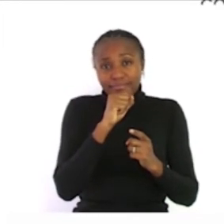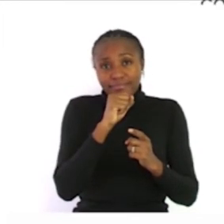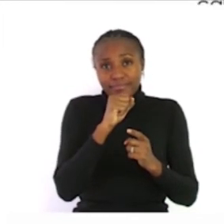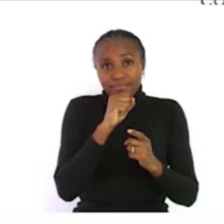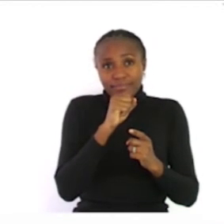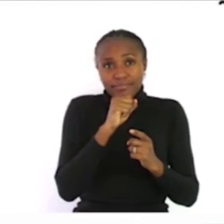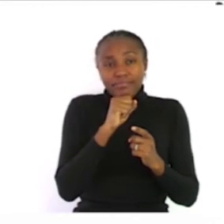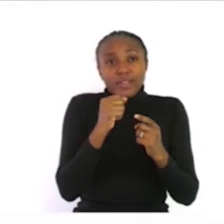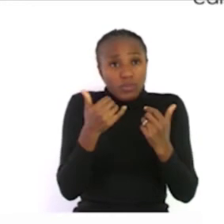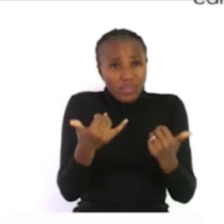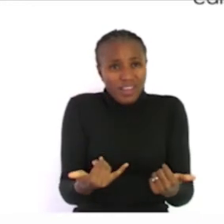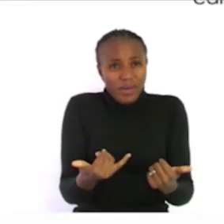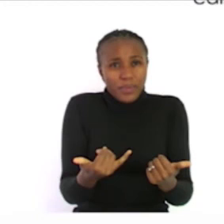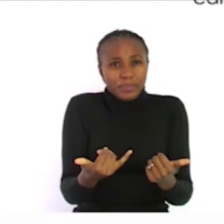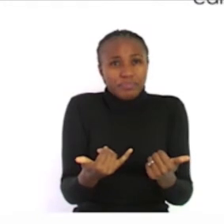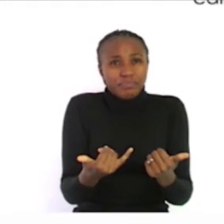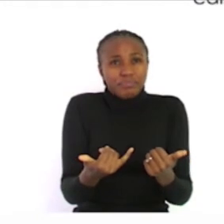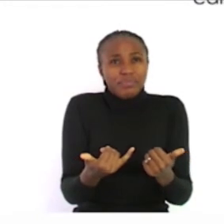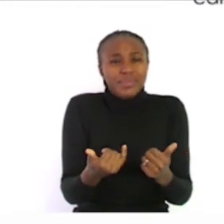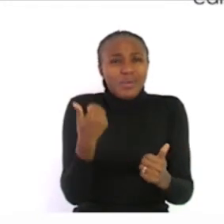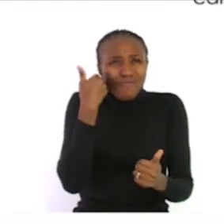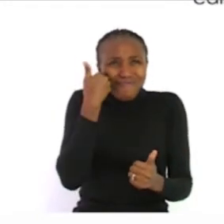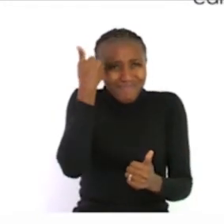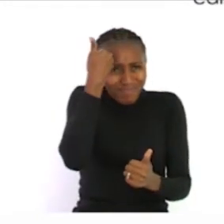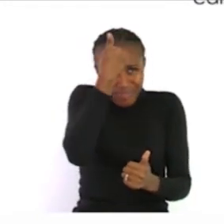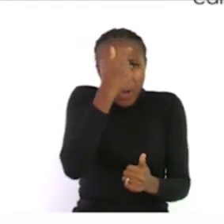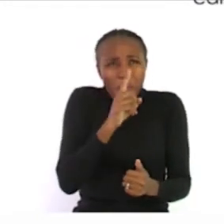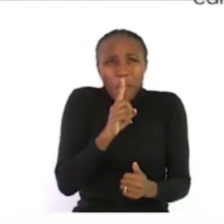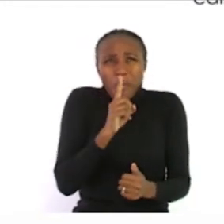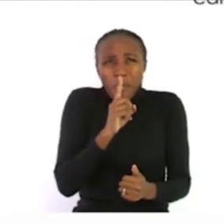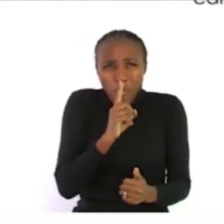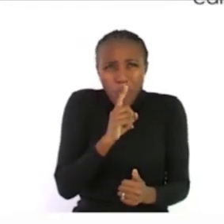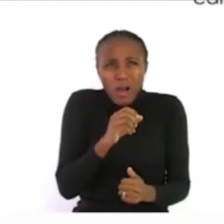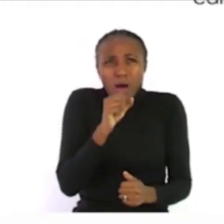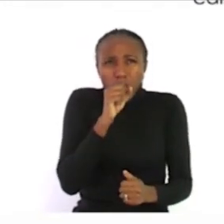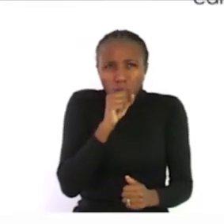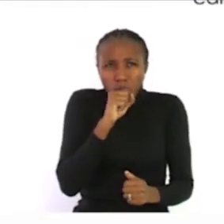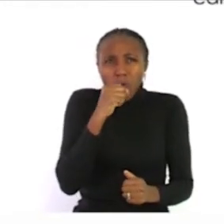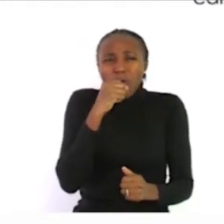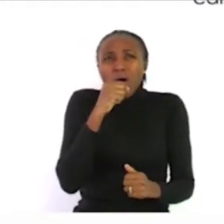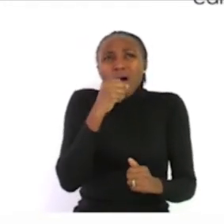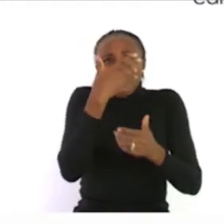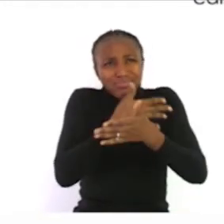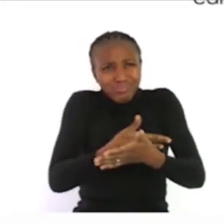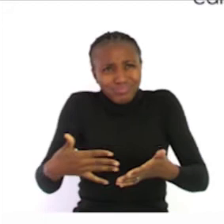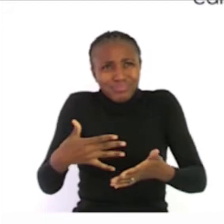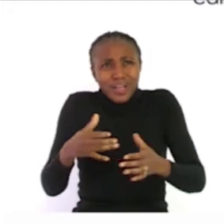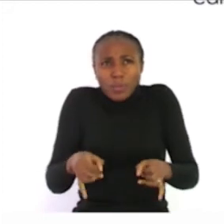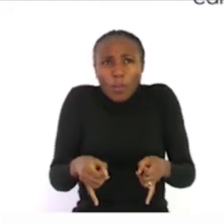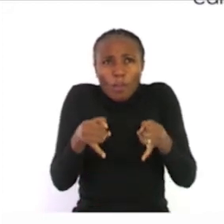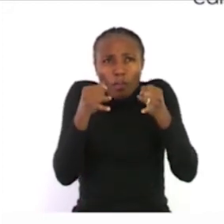now you will have high fever coughing up blood weight loss